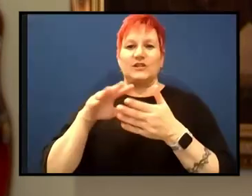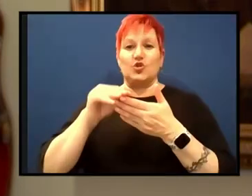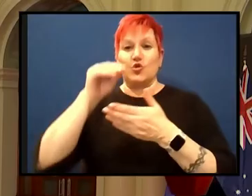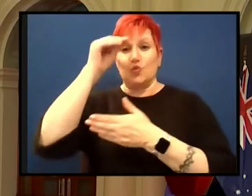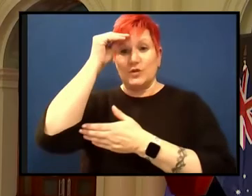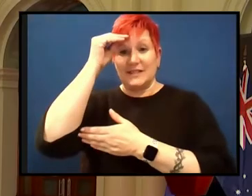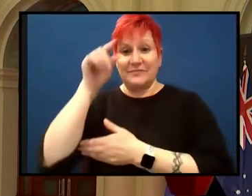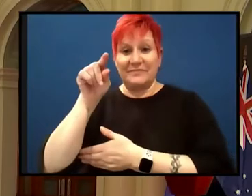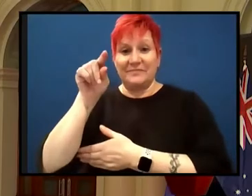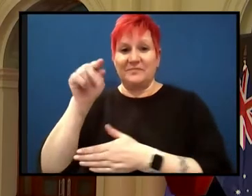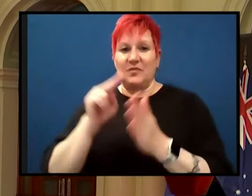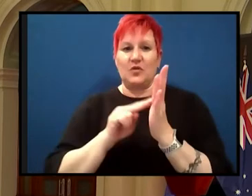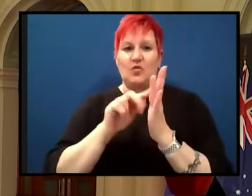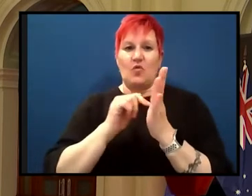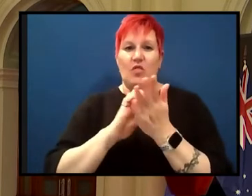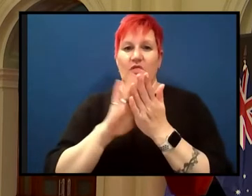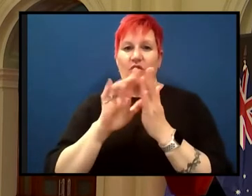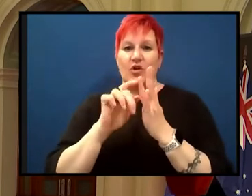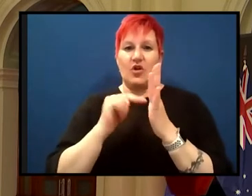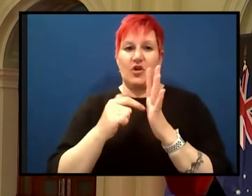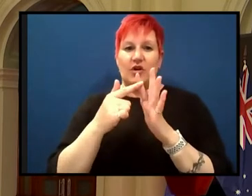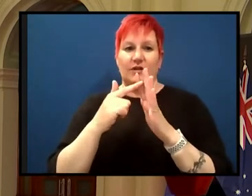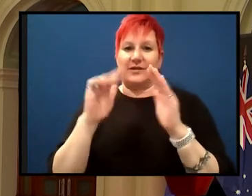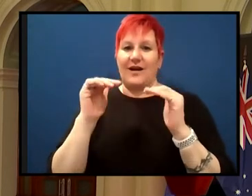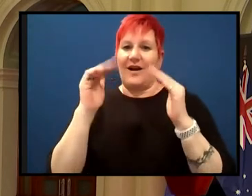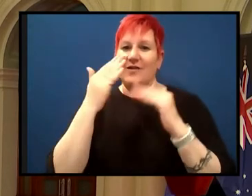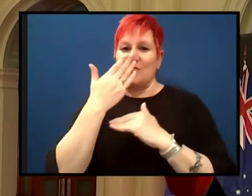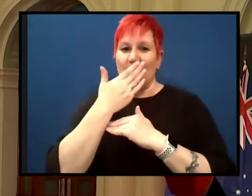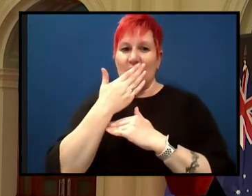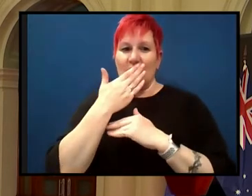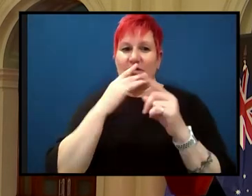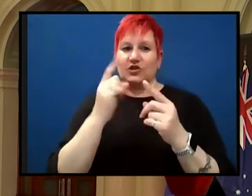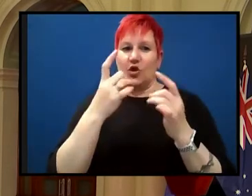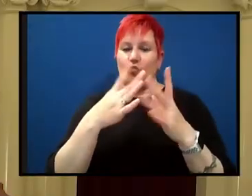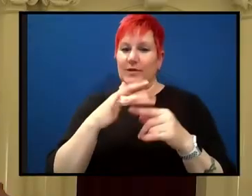and, uh, start with their teacher, Jerome. Jerome, if you want to come up to the microphone.